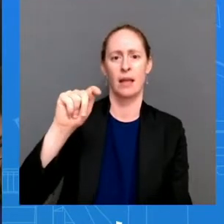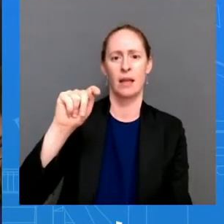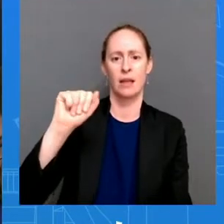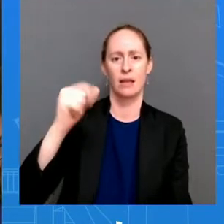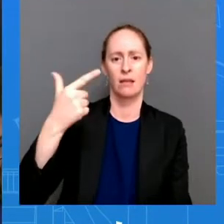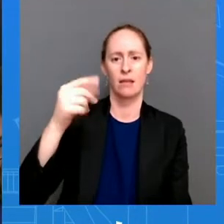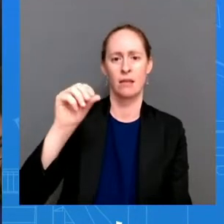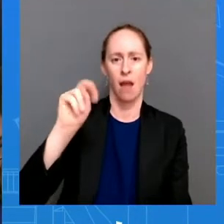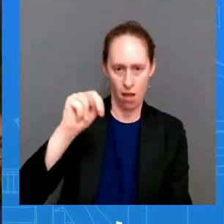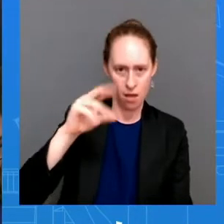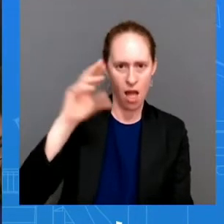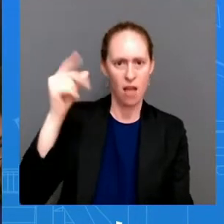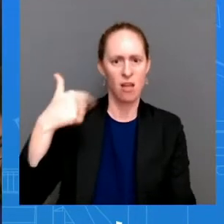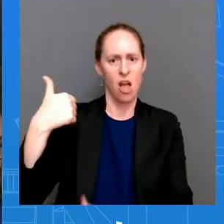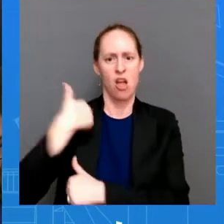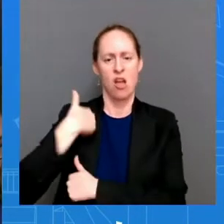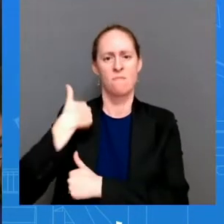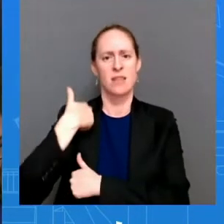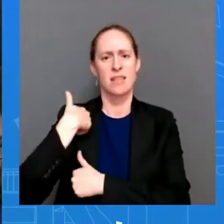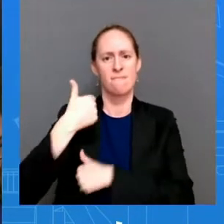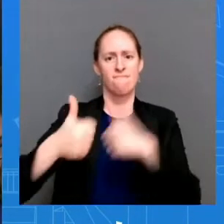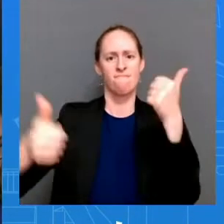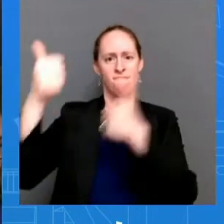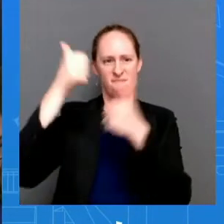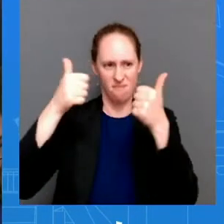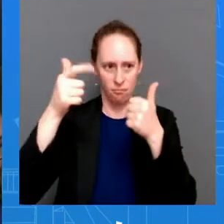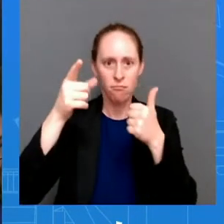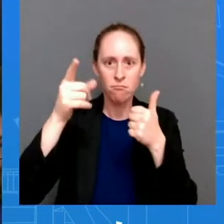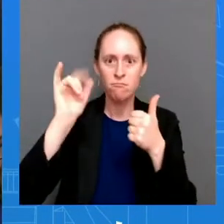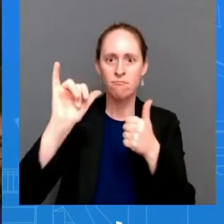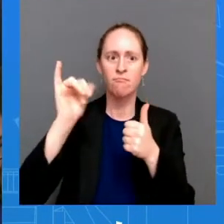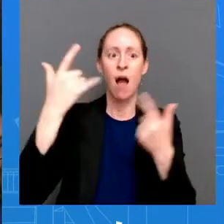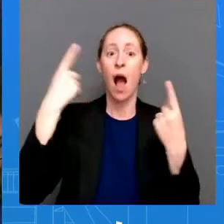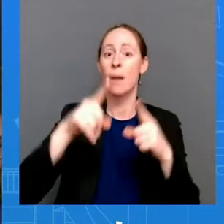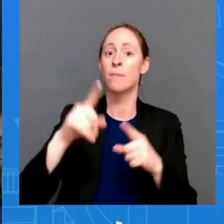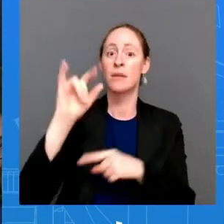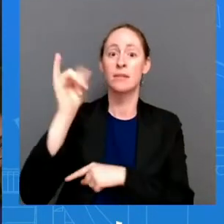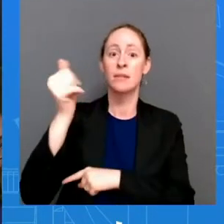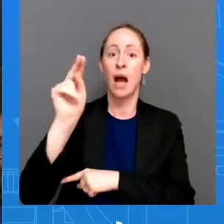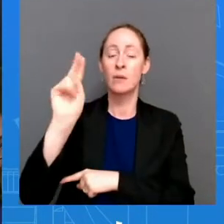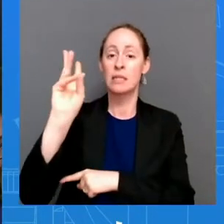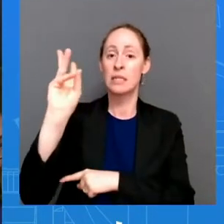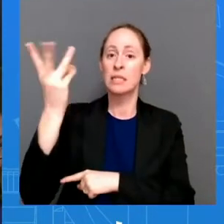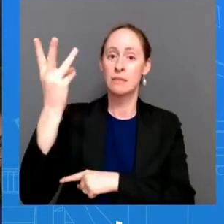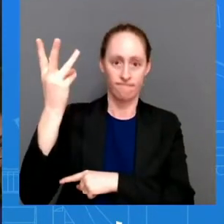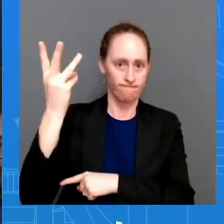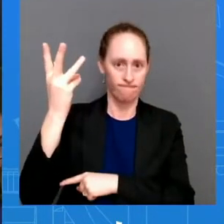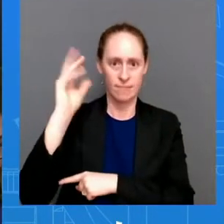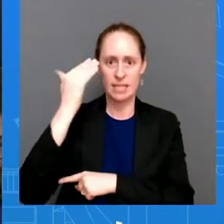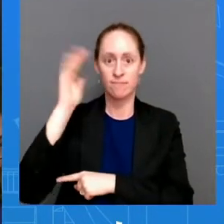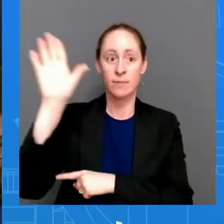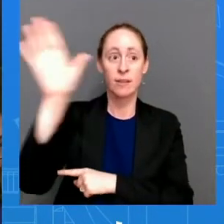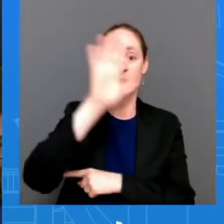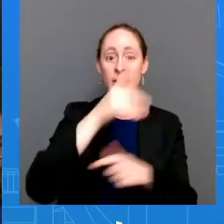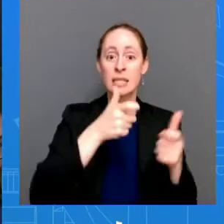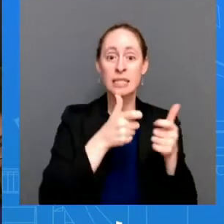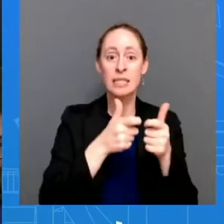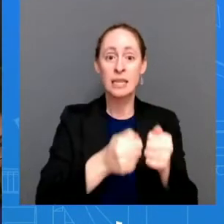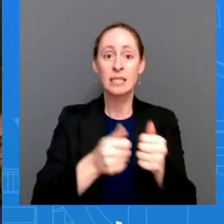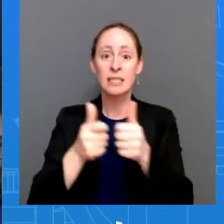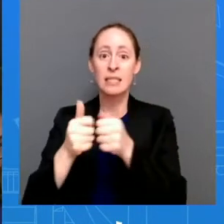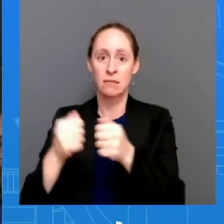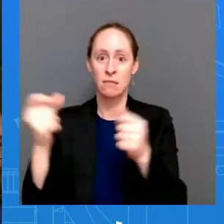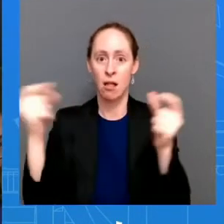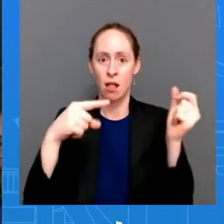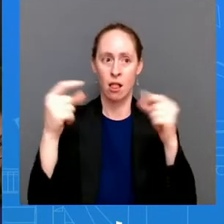deleted after their phones were wiped is there any concern from this administration about confidence